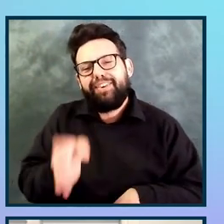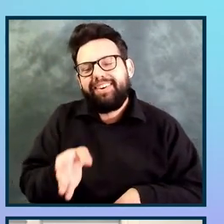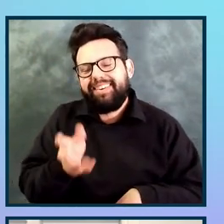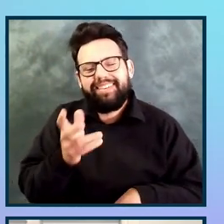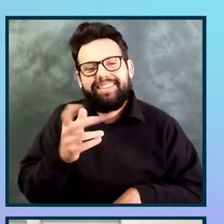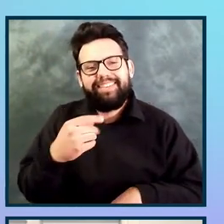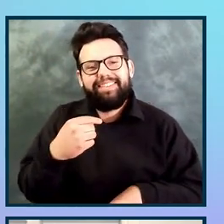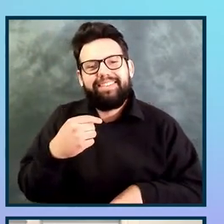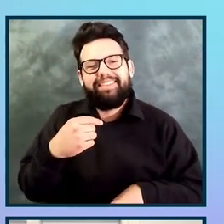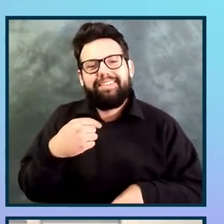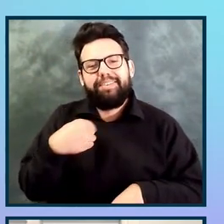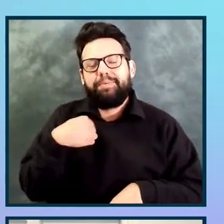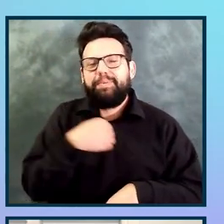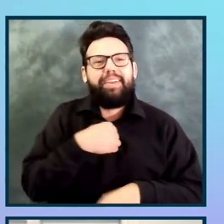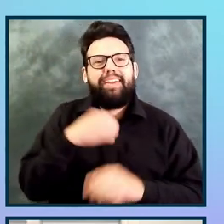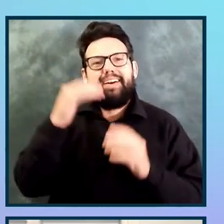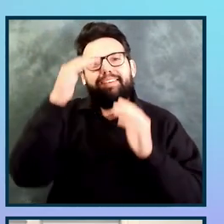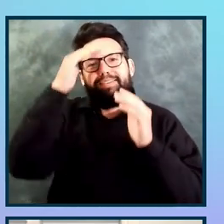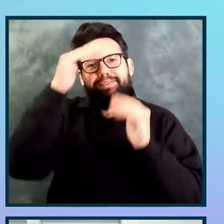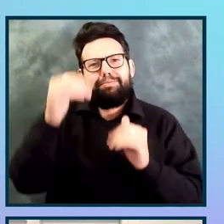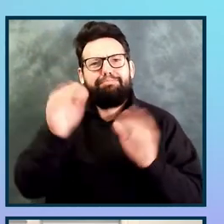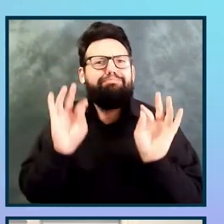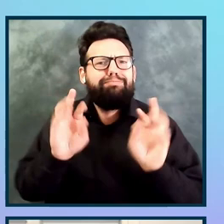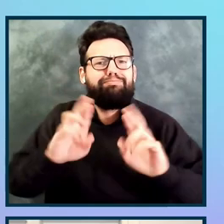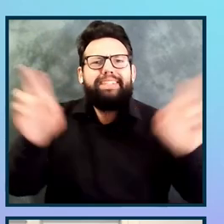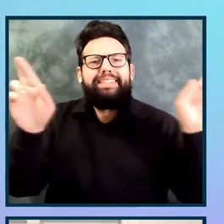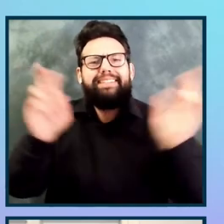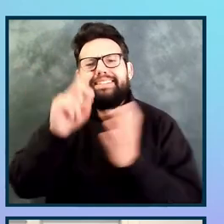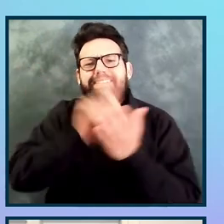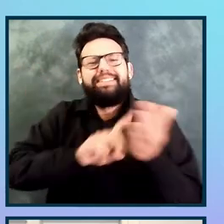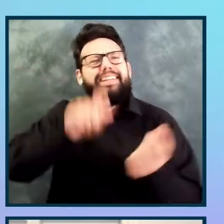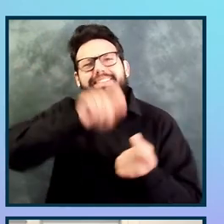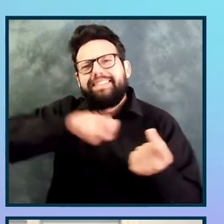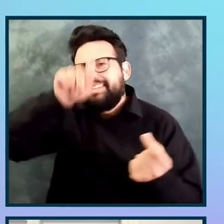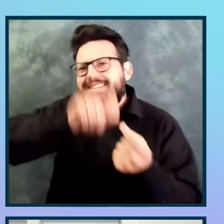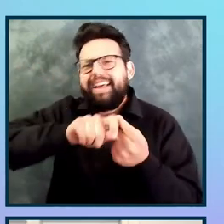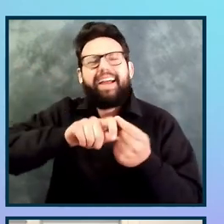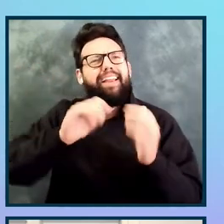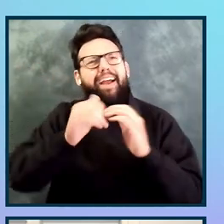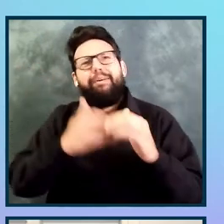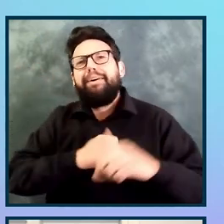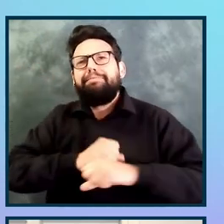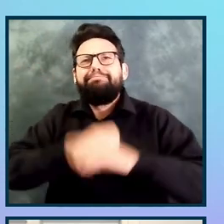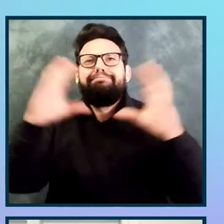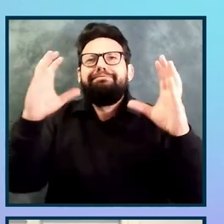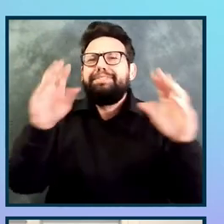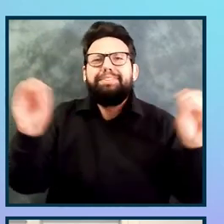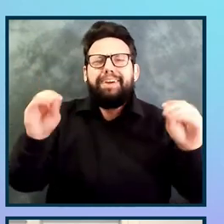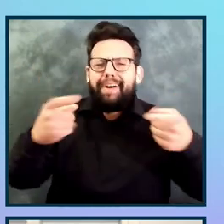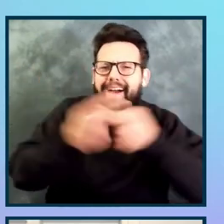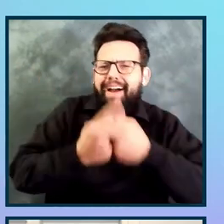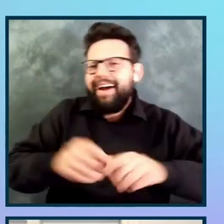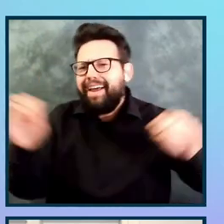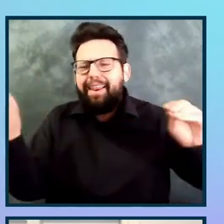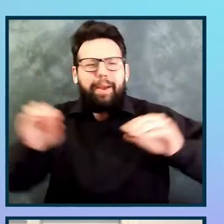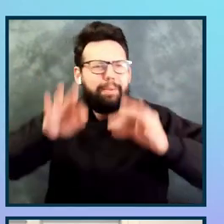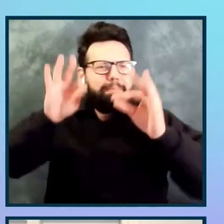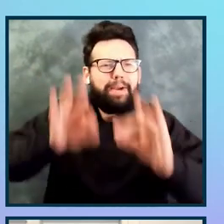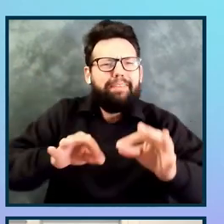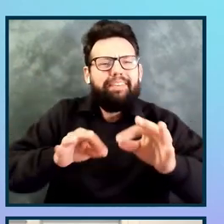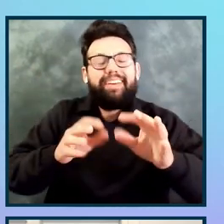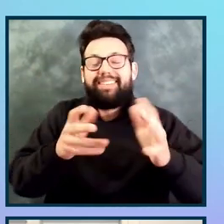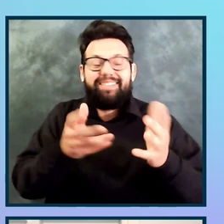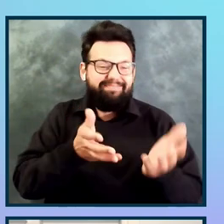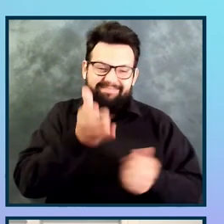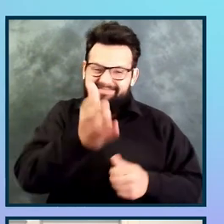they're designed exactly as they should be designed and that there's never any conflict. So, on the screen, I have a lot of those same gears kind of